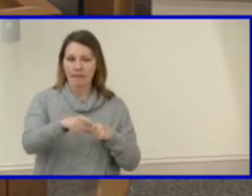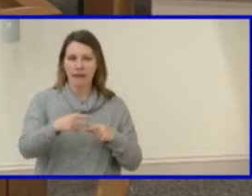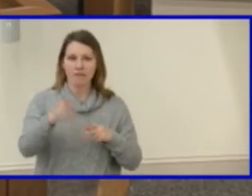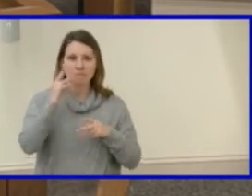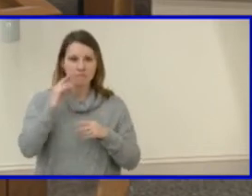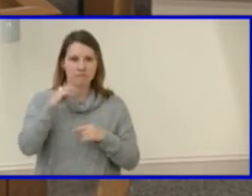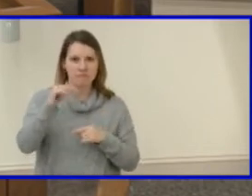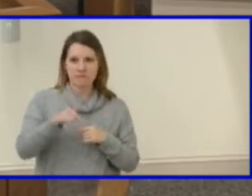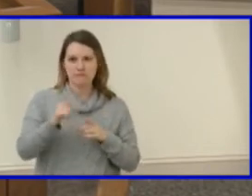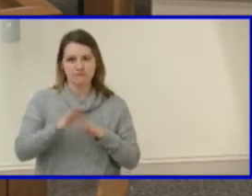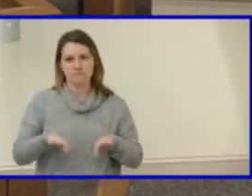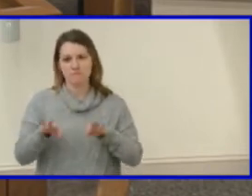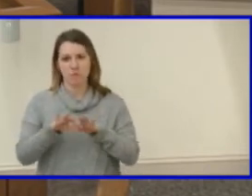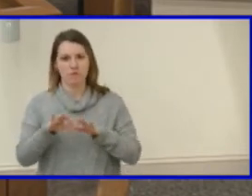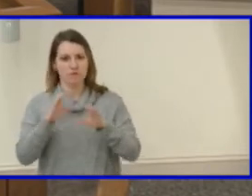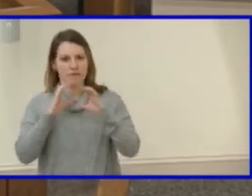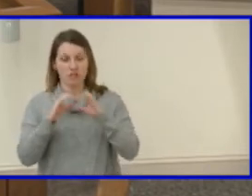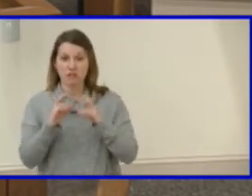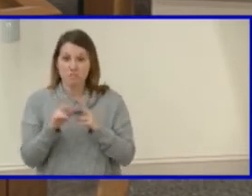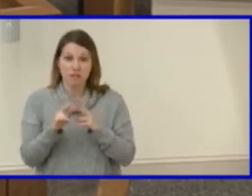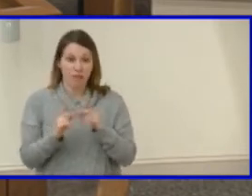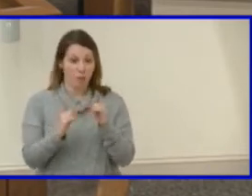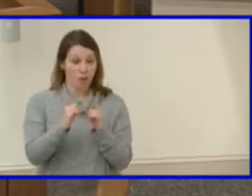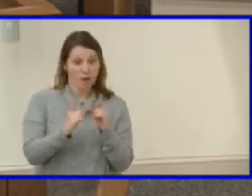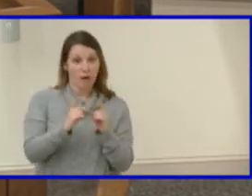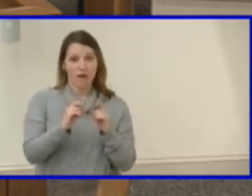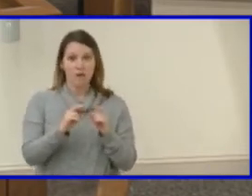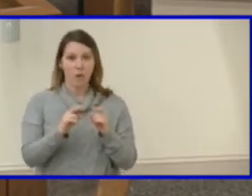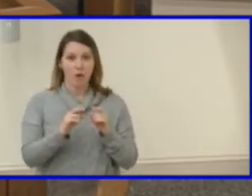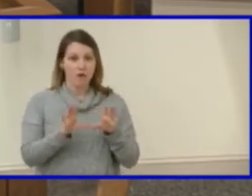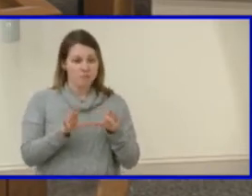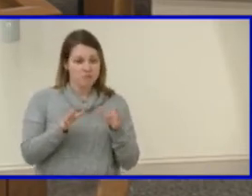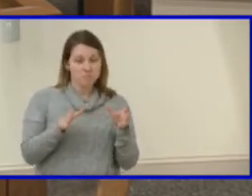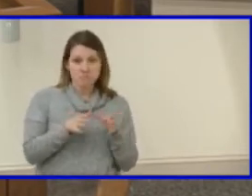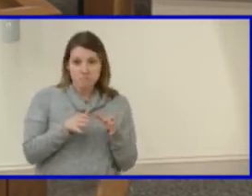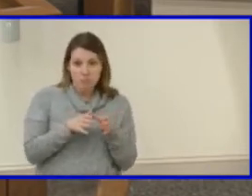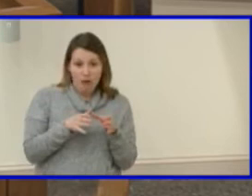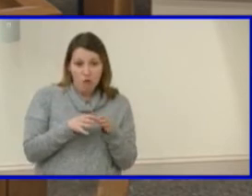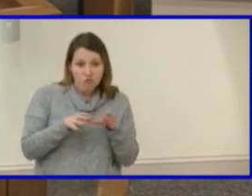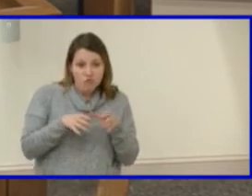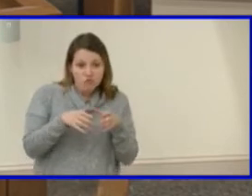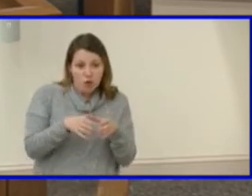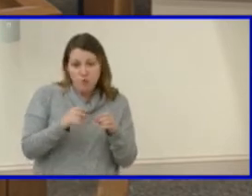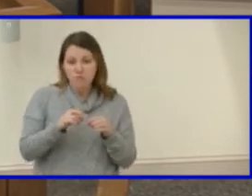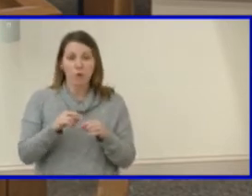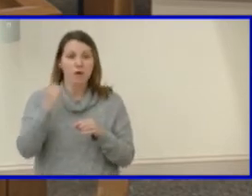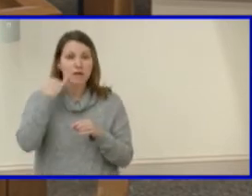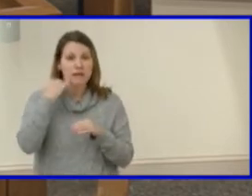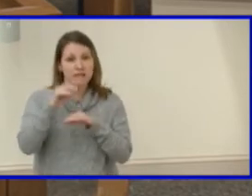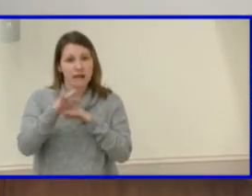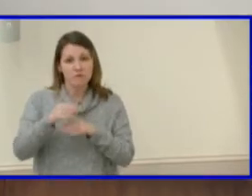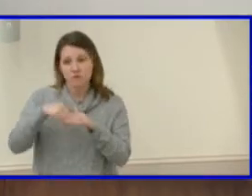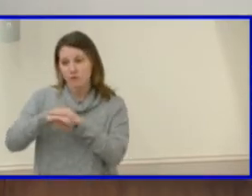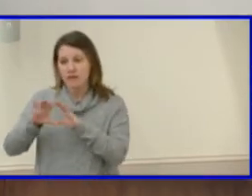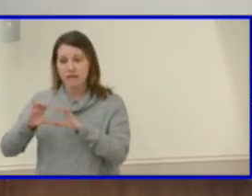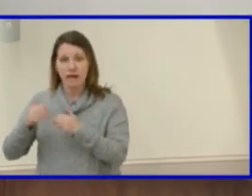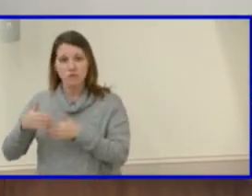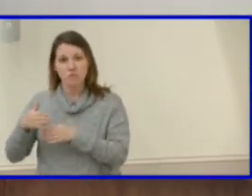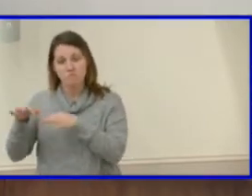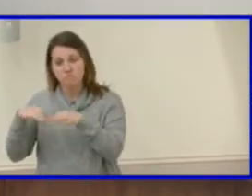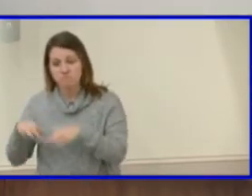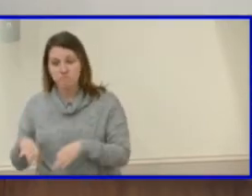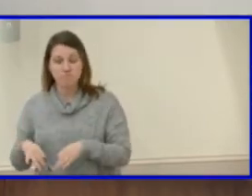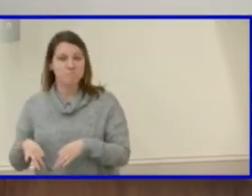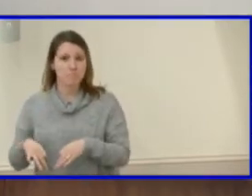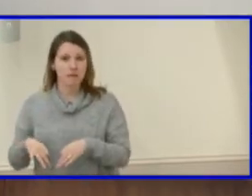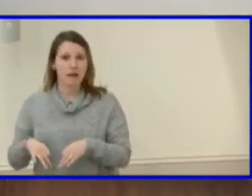conversations, either through small groups or when they go into the classrooms or when they're meeting individually with students and families. Well, I appreciate that because it, you know,